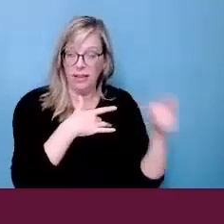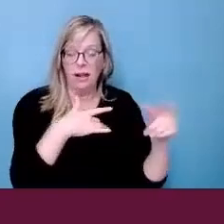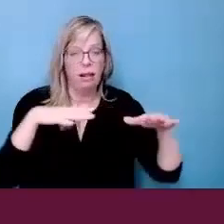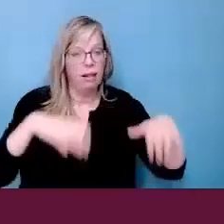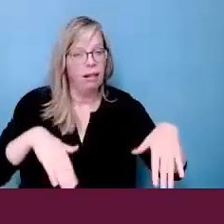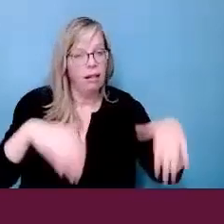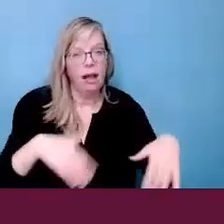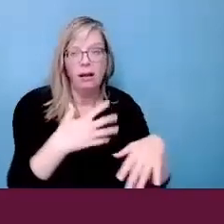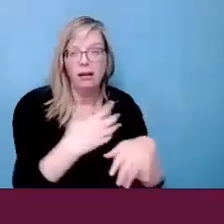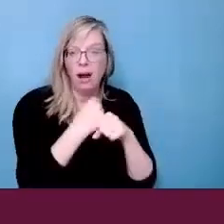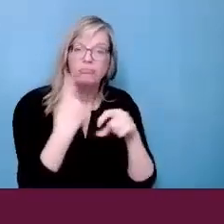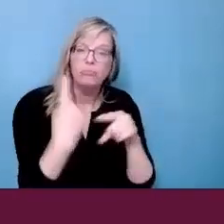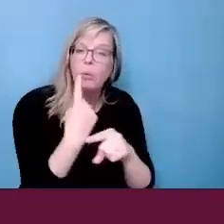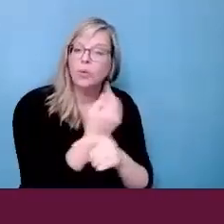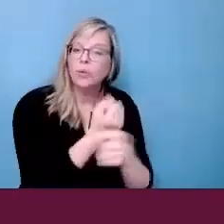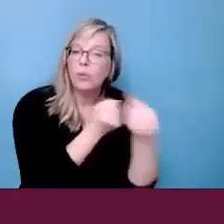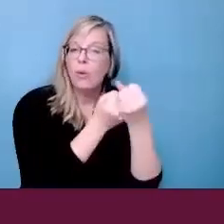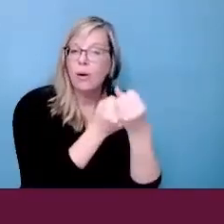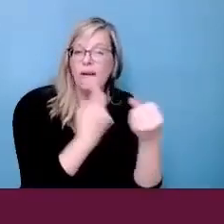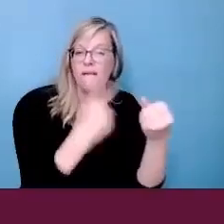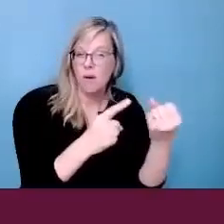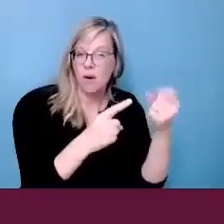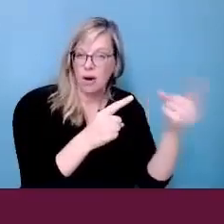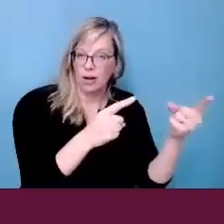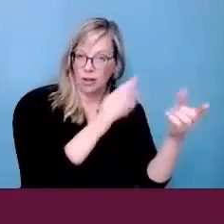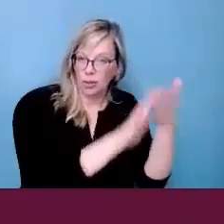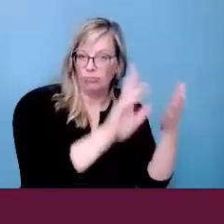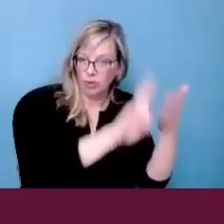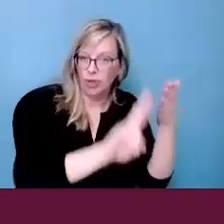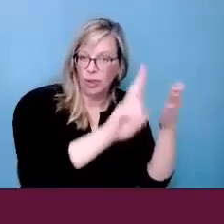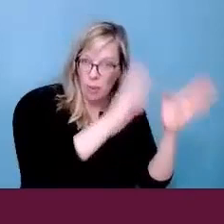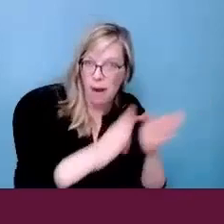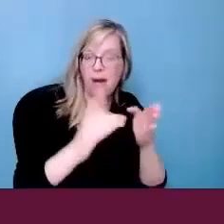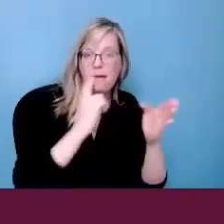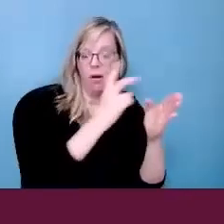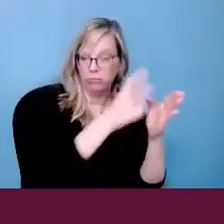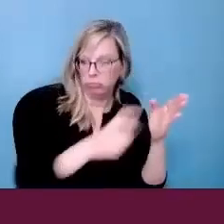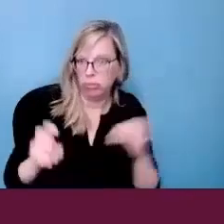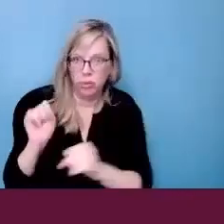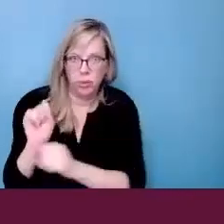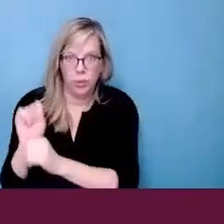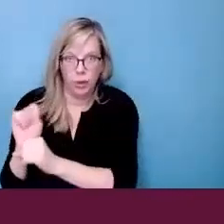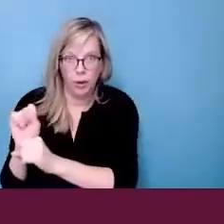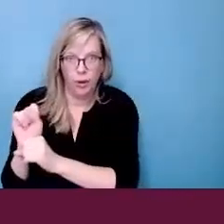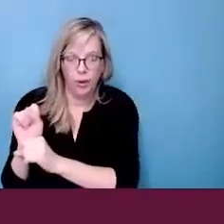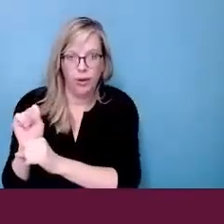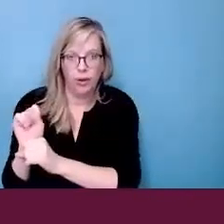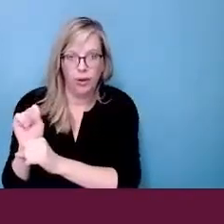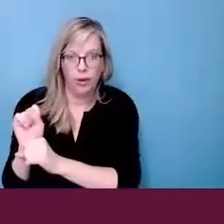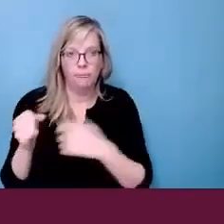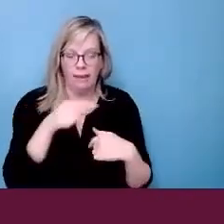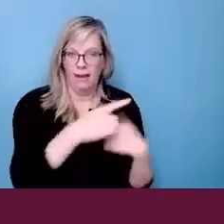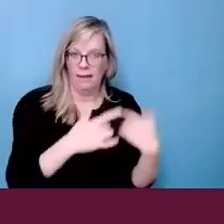disabilities feel that they do not receive adequate supports while attending post-secondary education to prepare them for